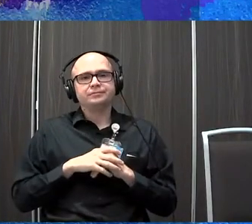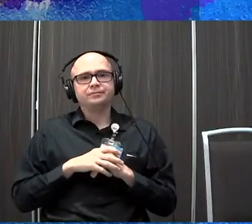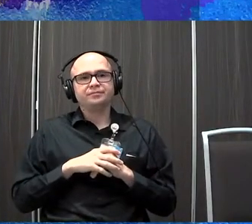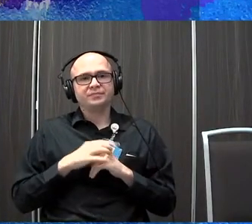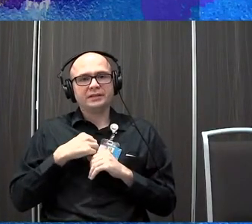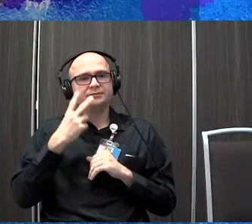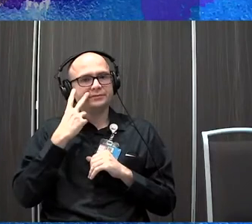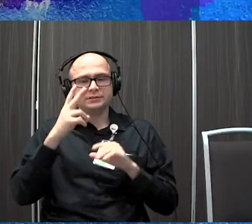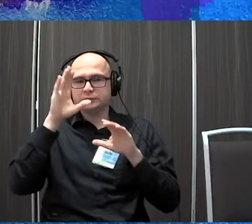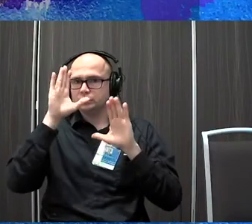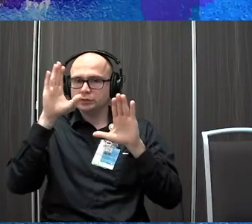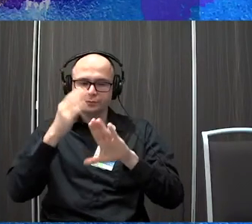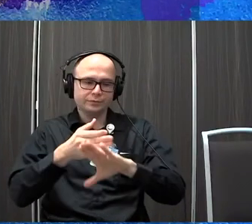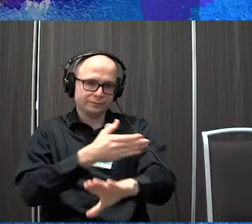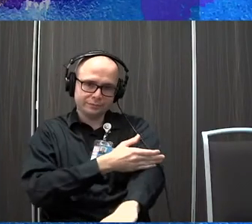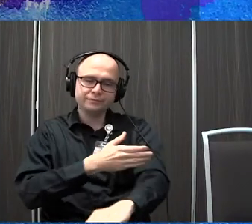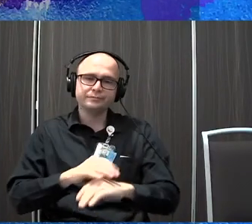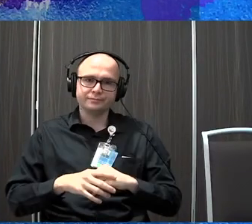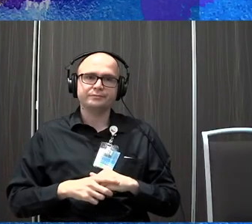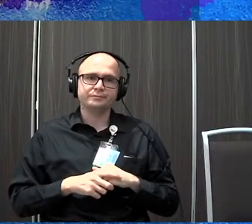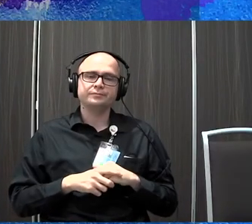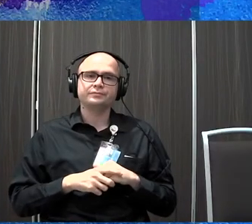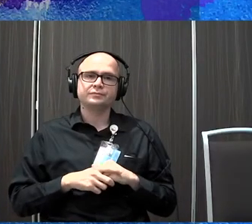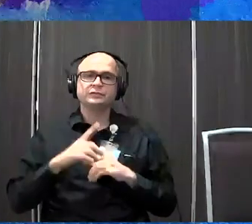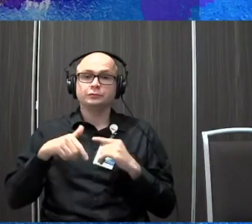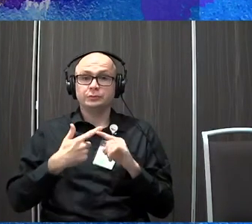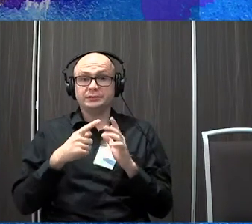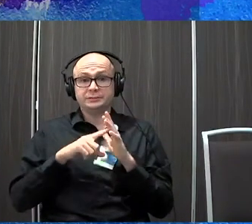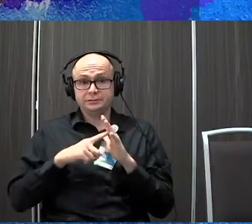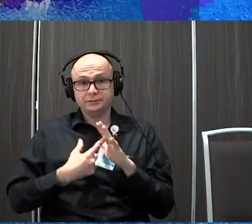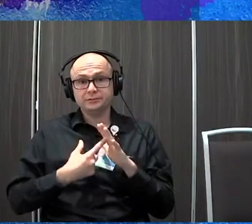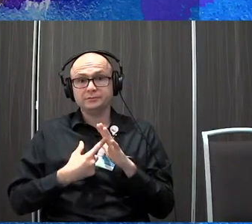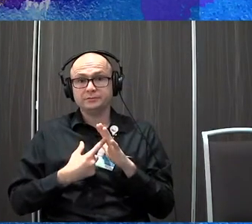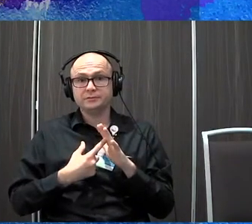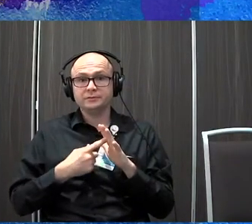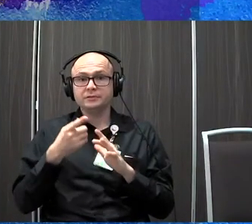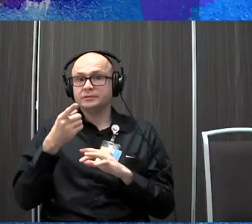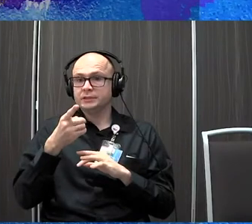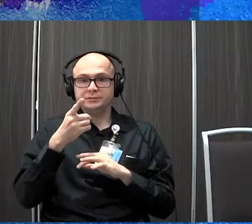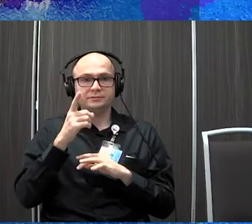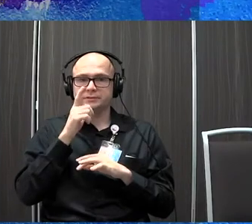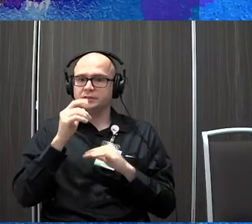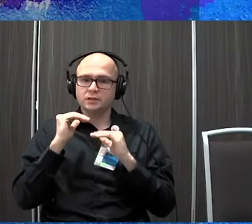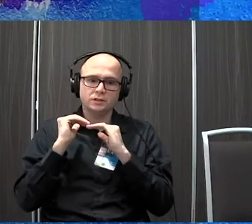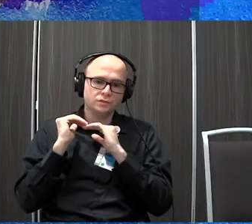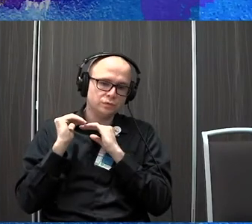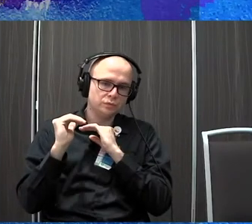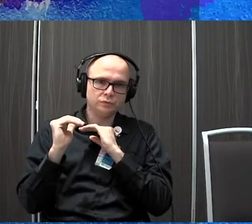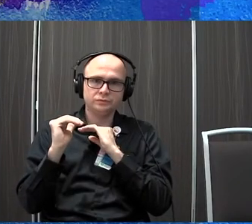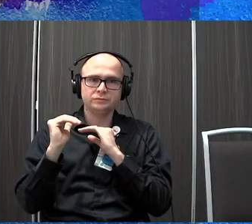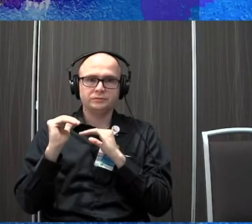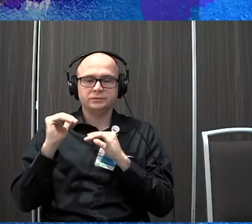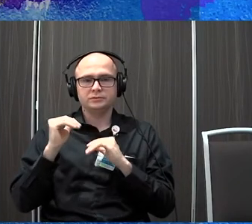so that I've seen that's a great improvement. Um, when he first started, he was very unstable on, um,